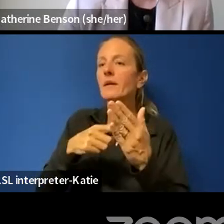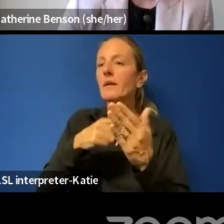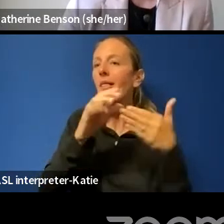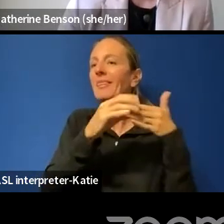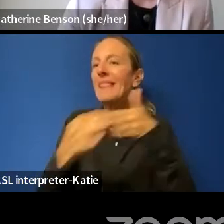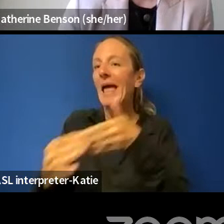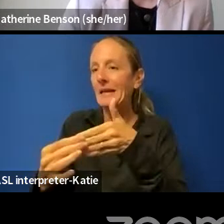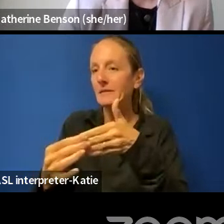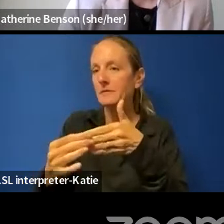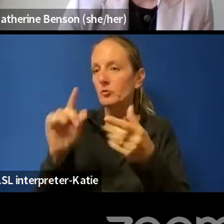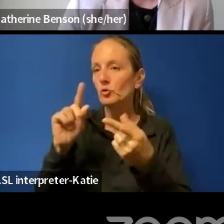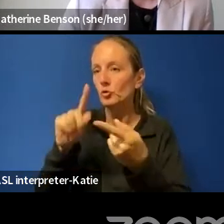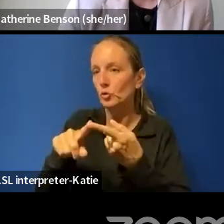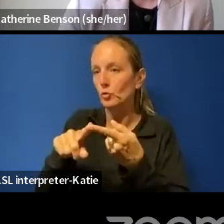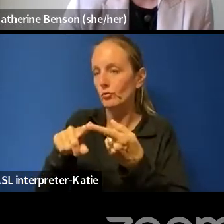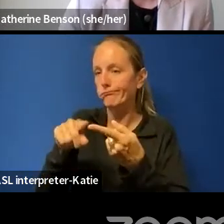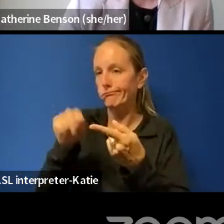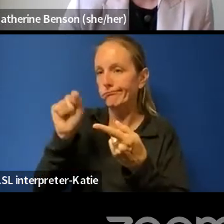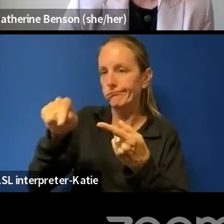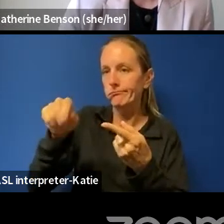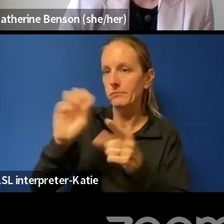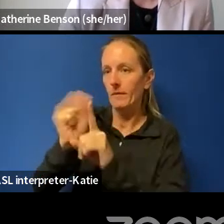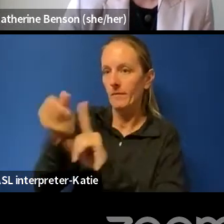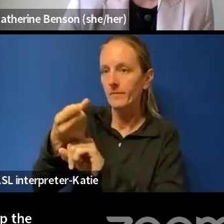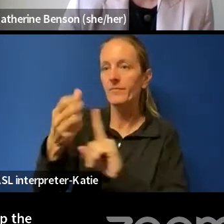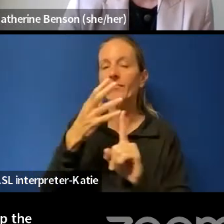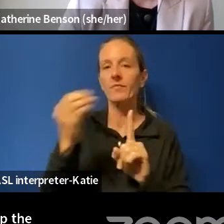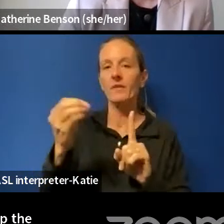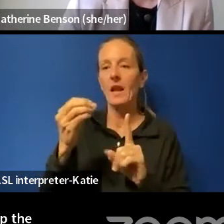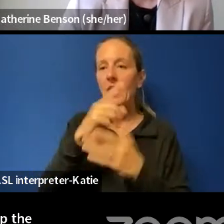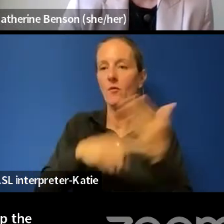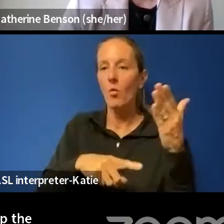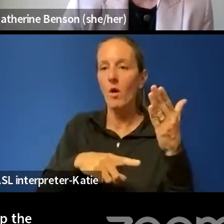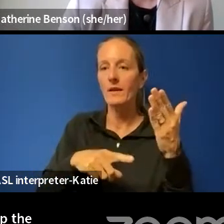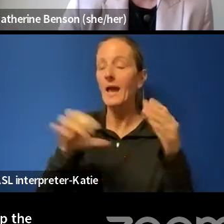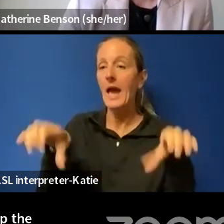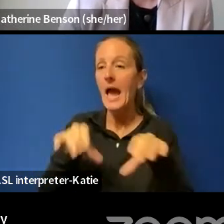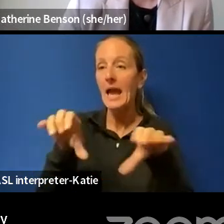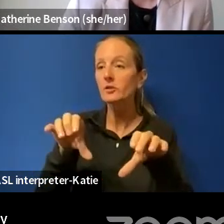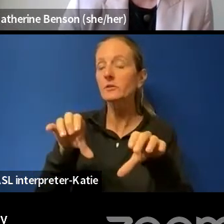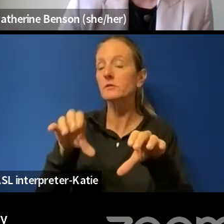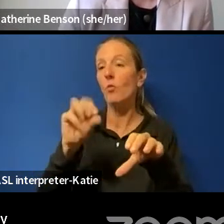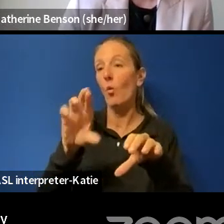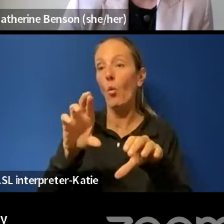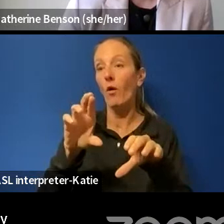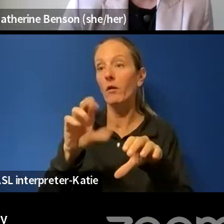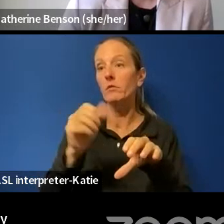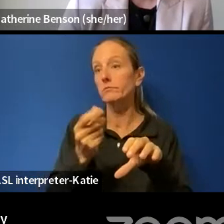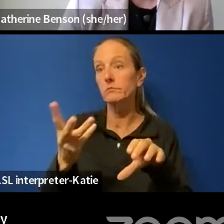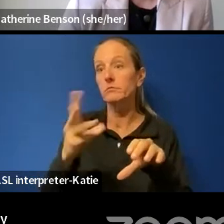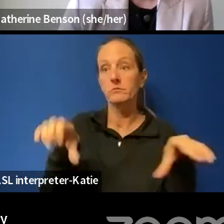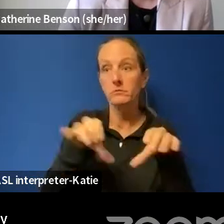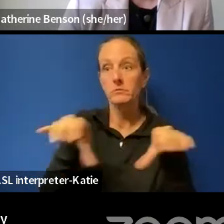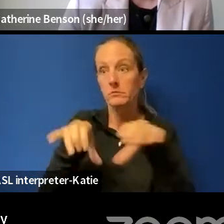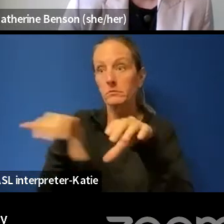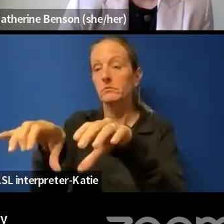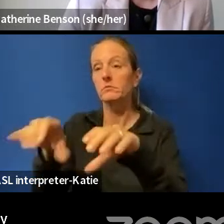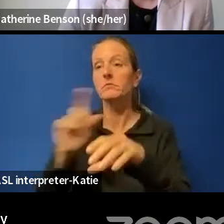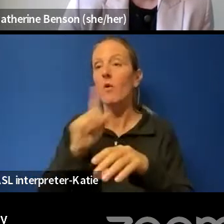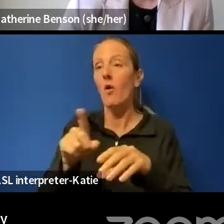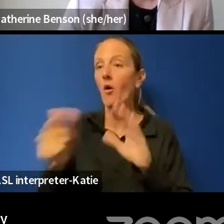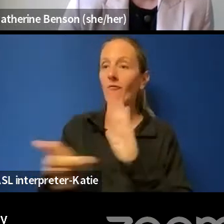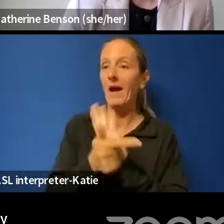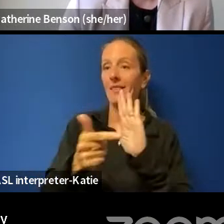this? And then what actions or action or actions are, you know, violating my